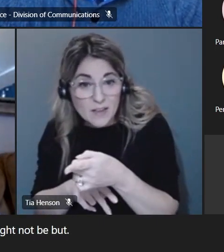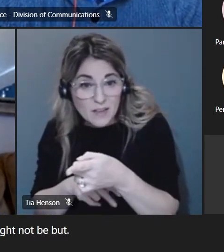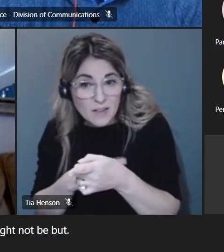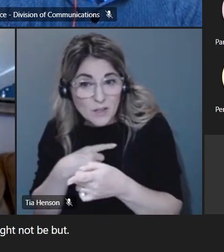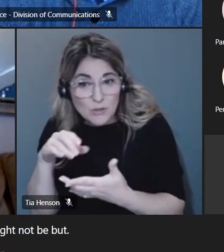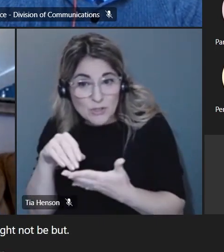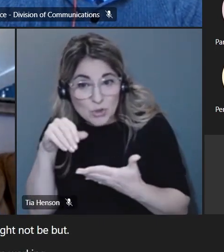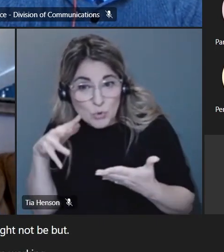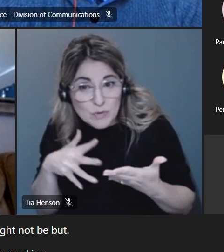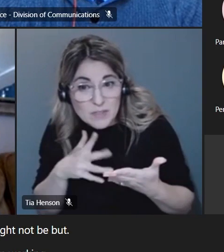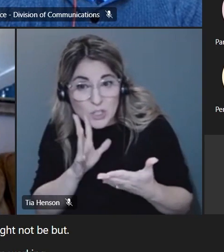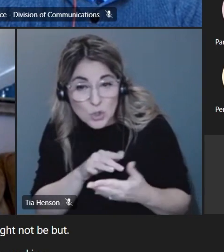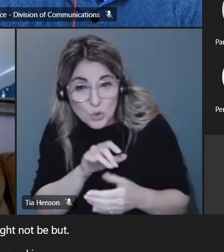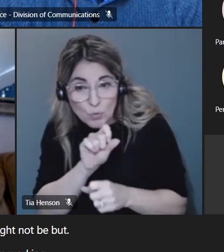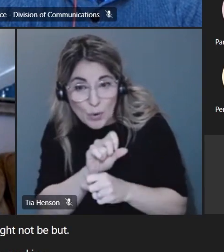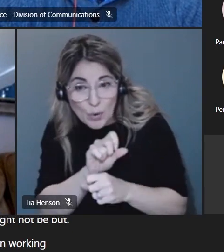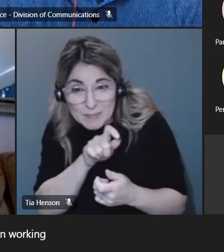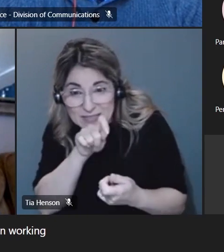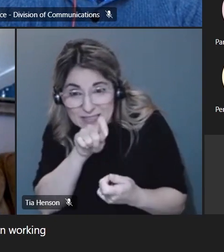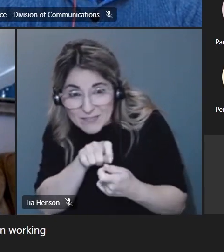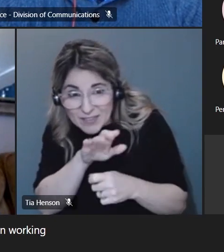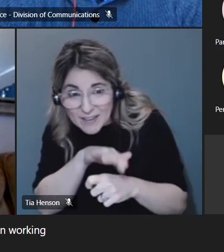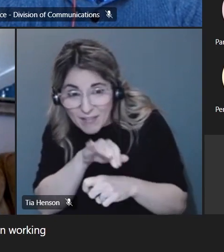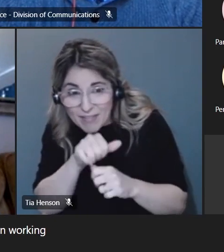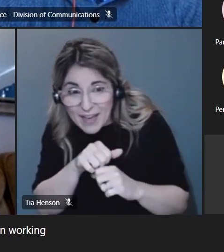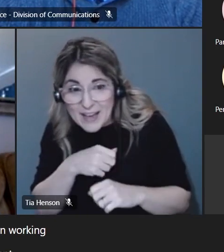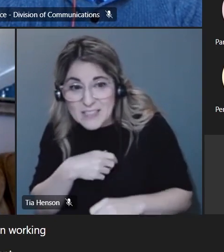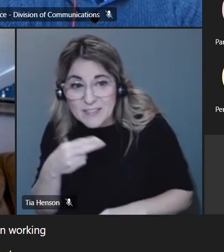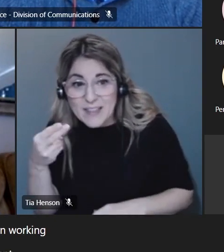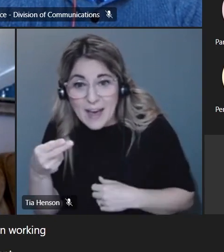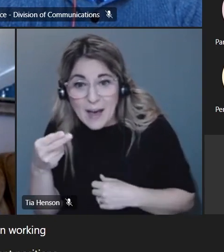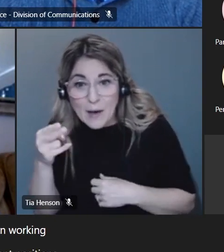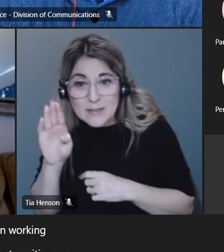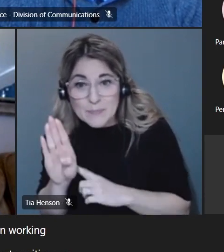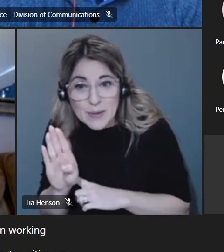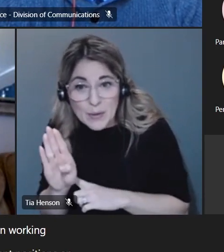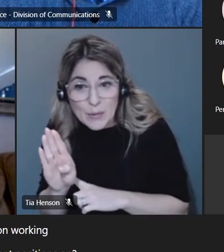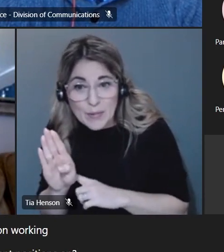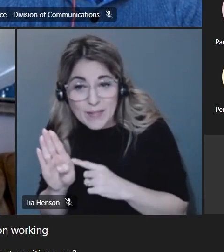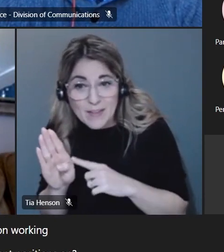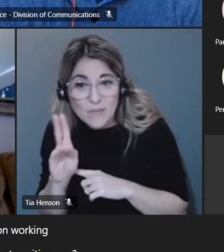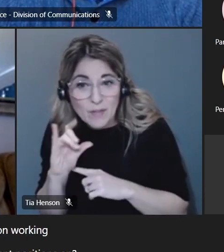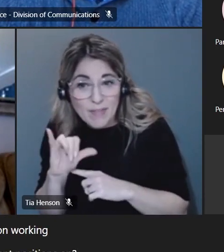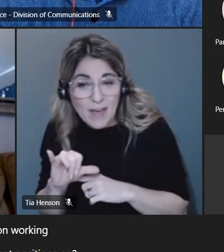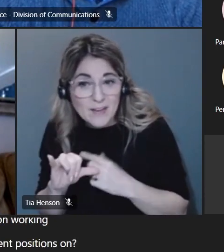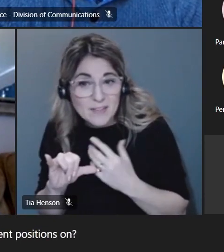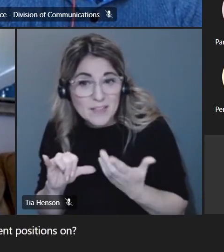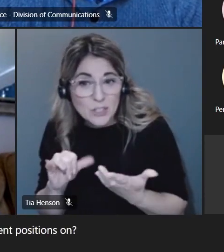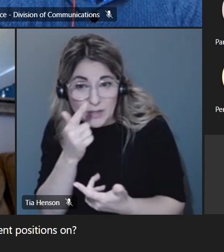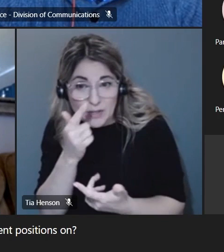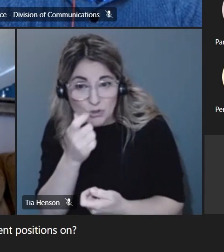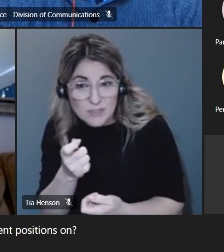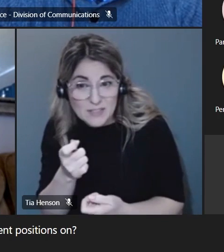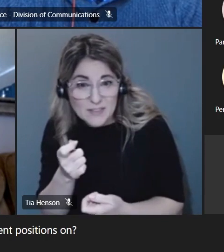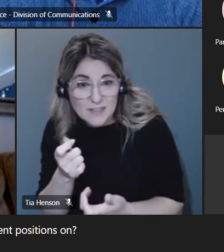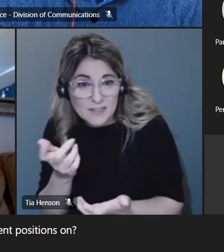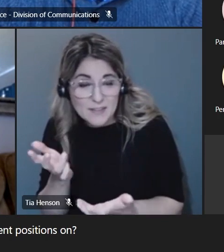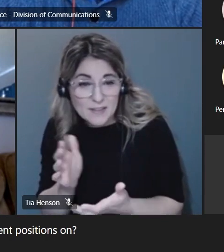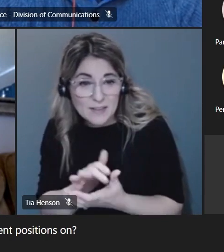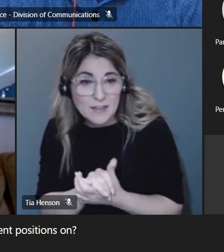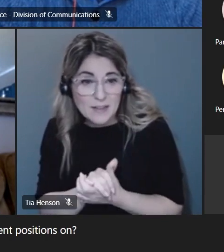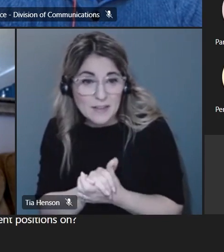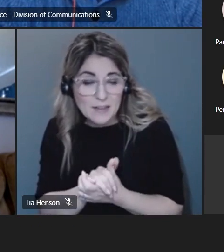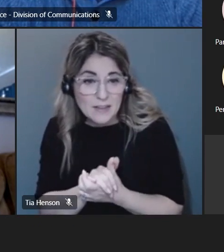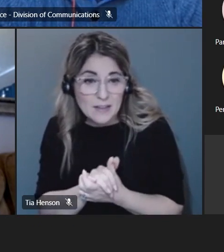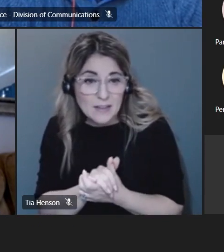interested on working specifically on that and advocating for student positions on um boards because then that